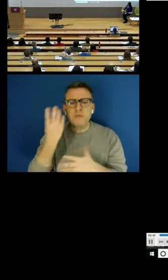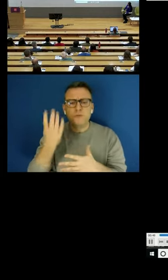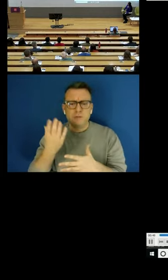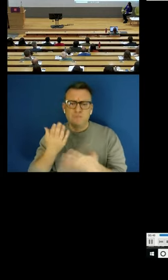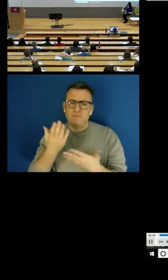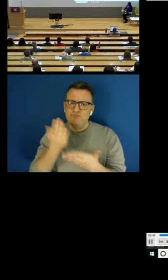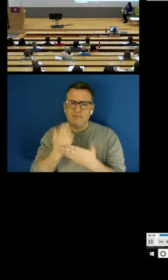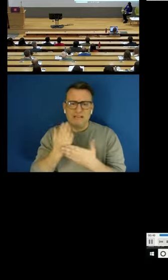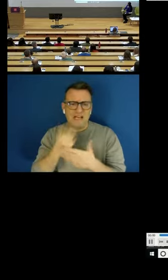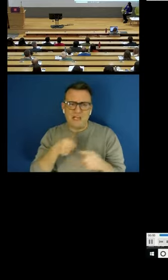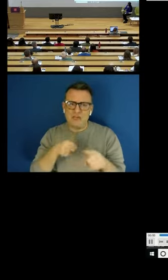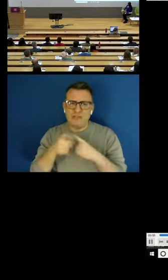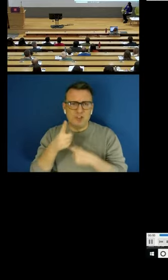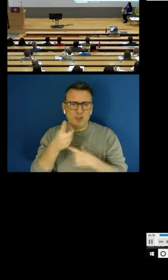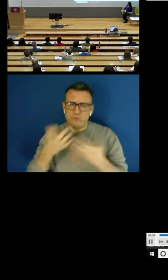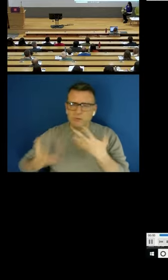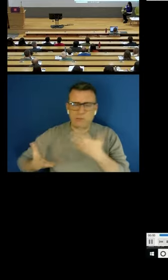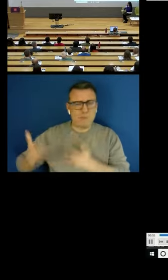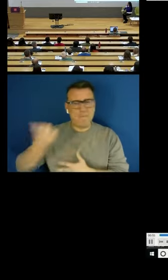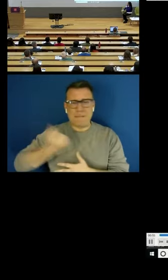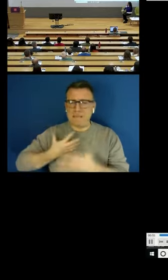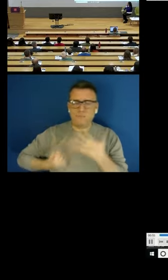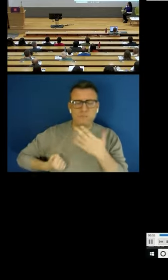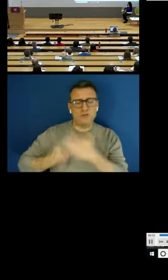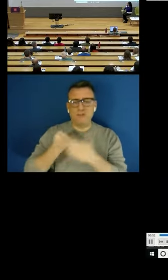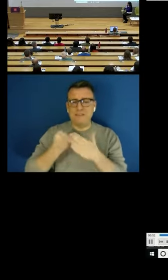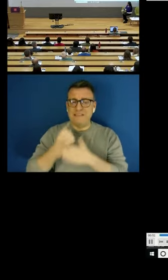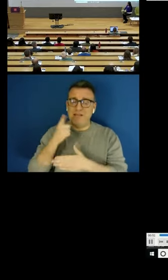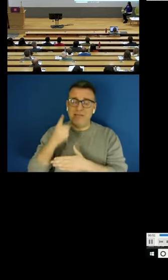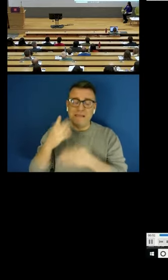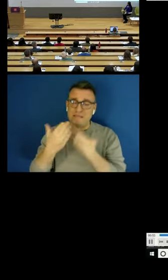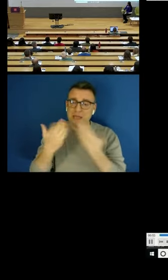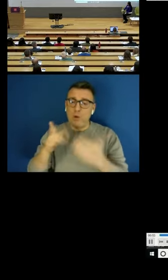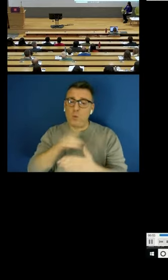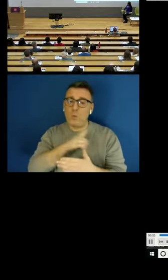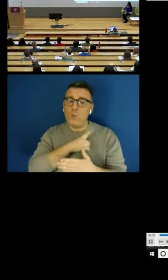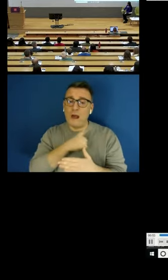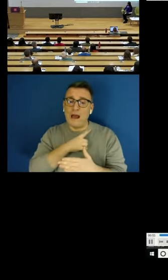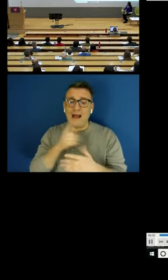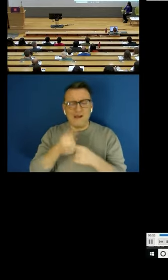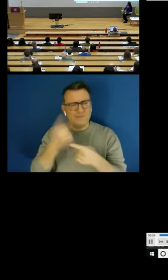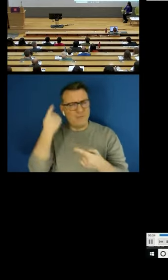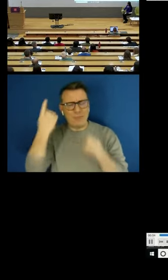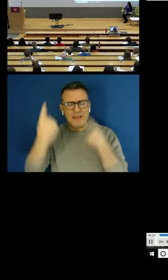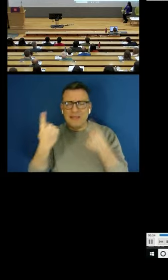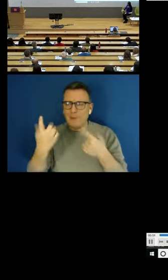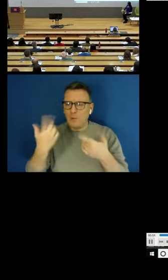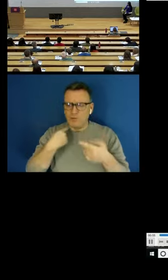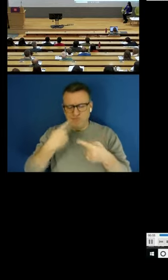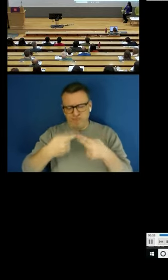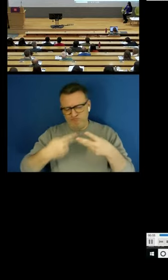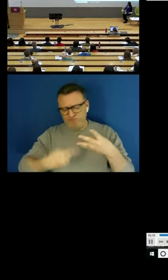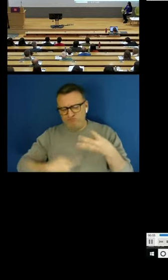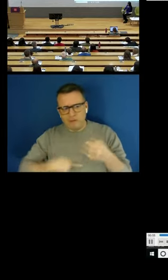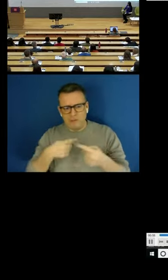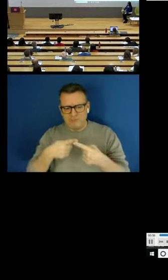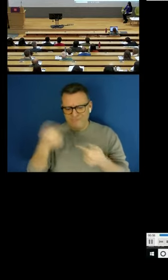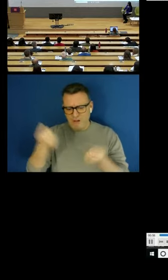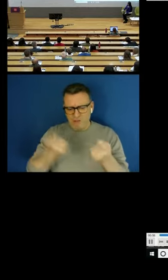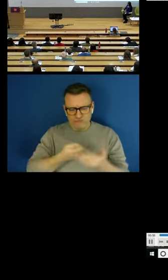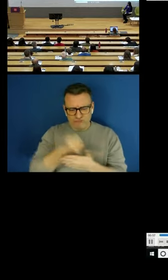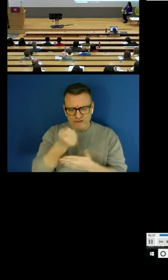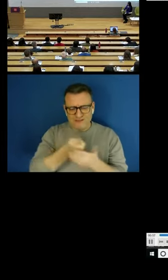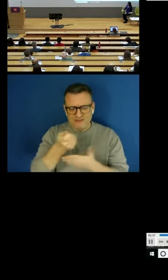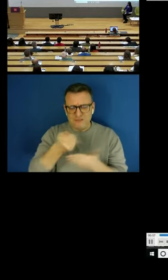salary possible on that day because I have to take into account my car rent which is roughly